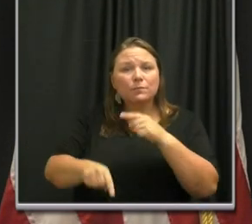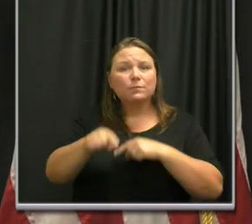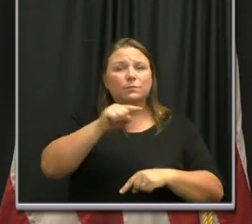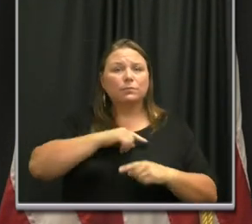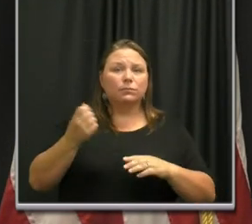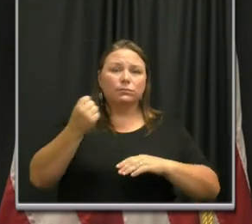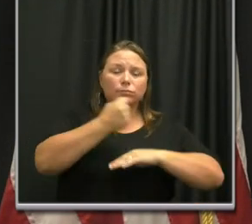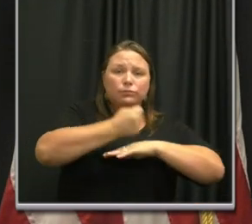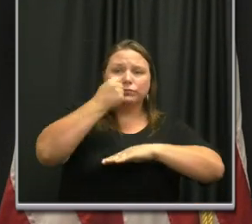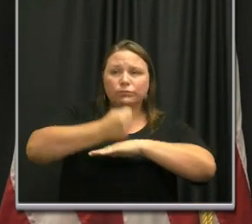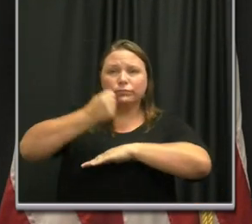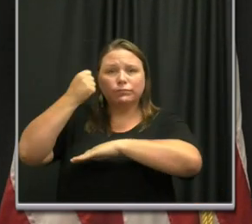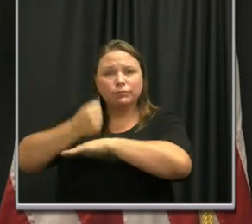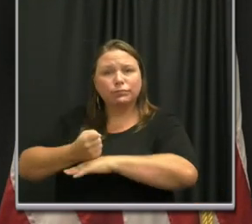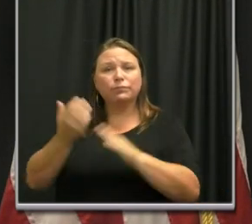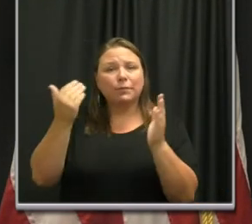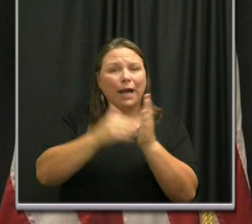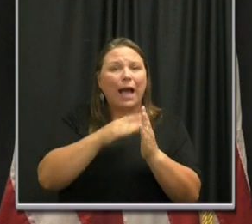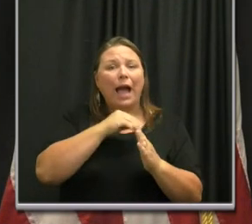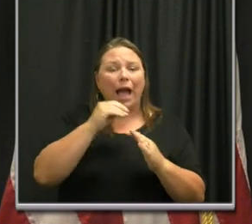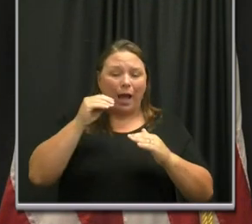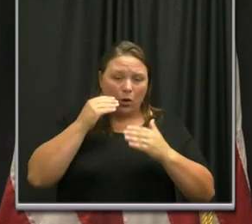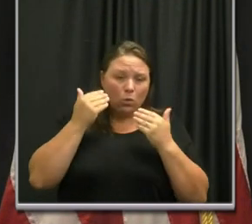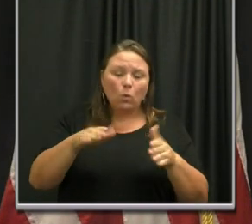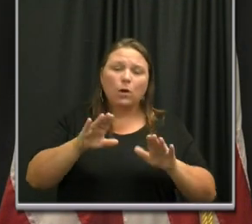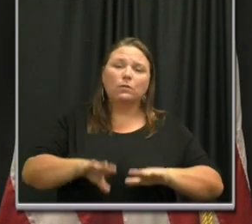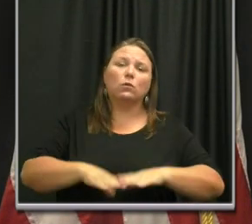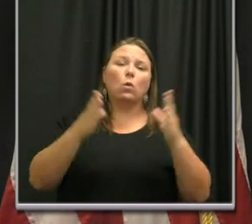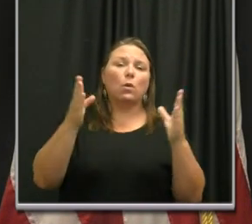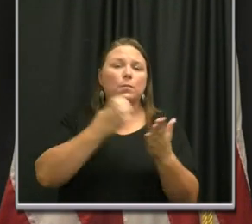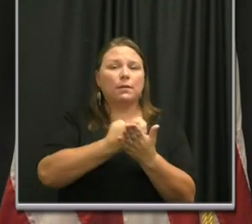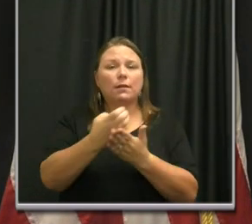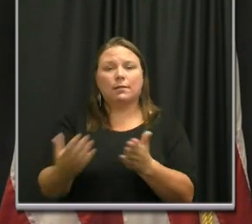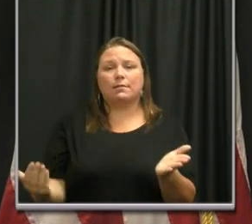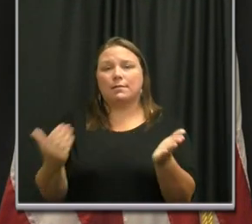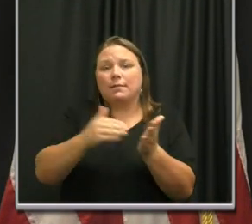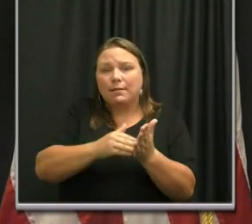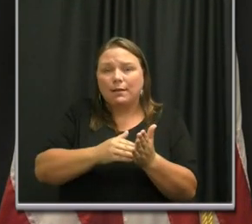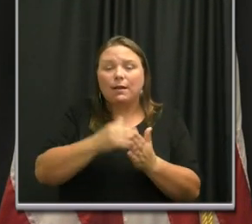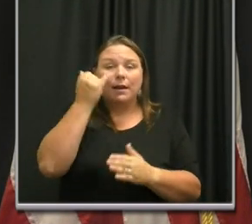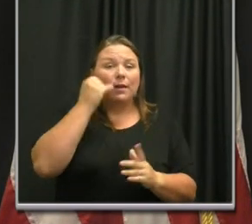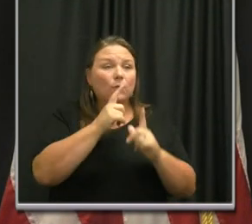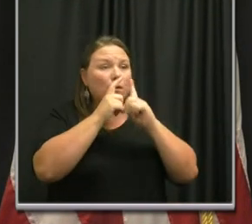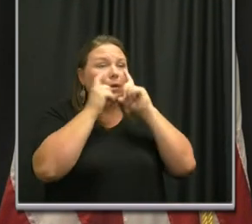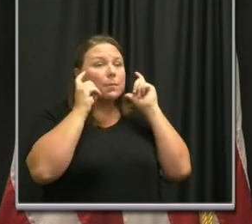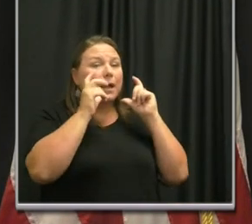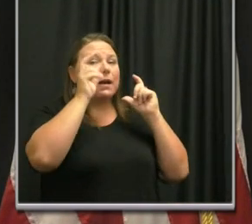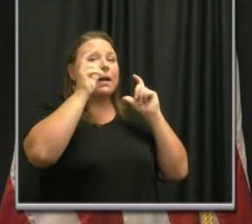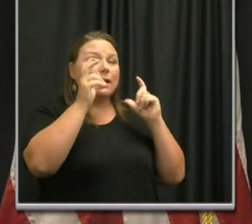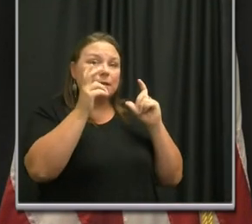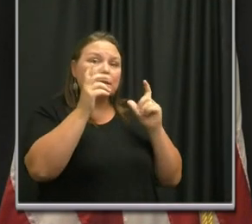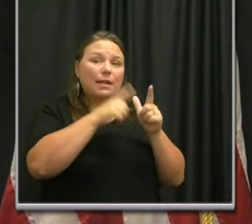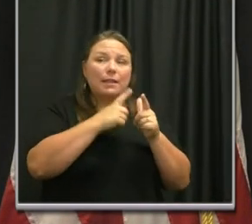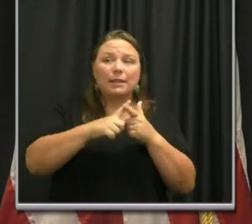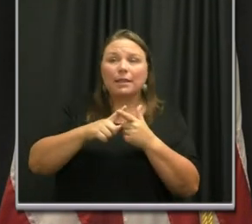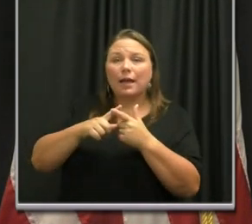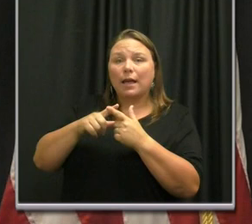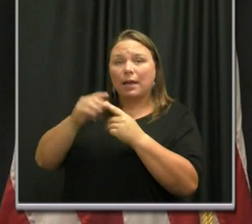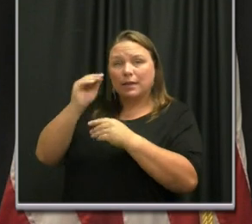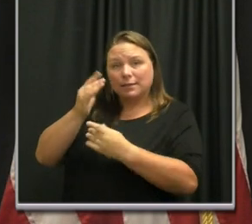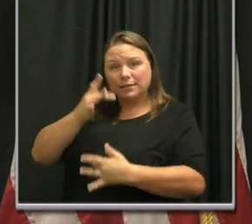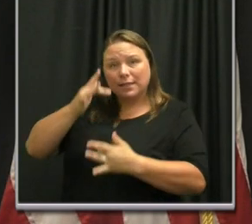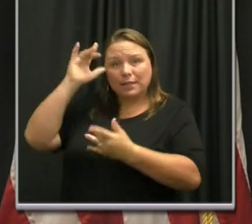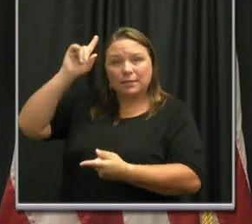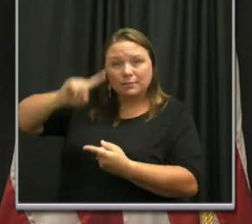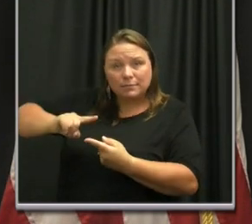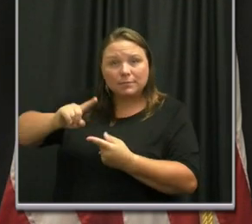earlier phases in our roadmap and restore our local economy. When we mask up, our cases will go down and we'll